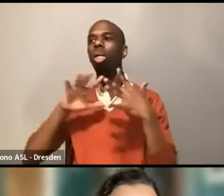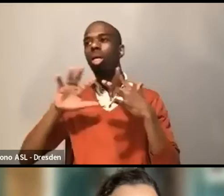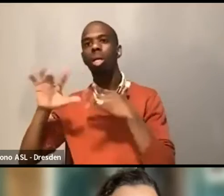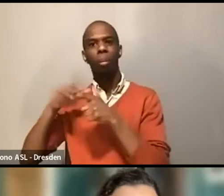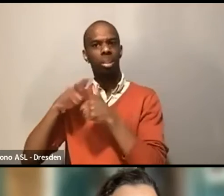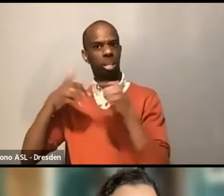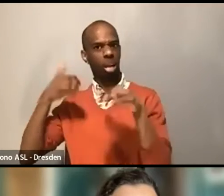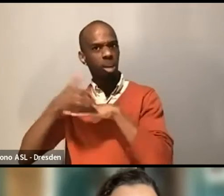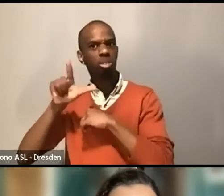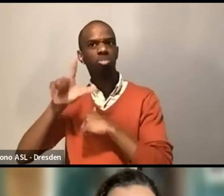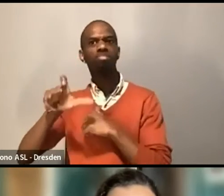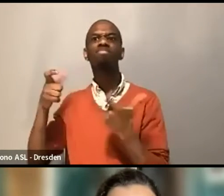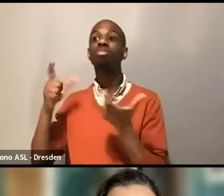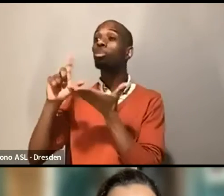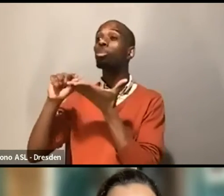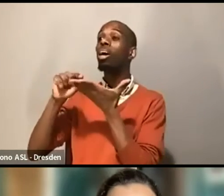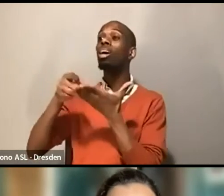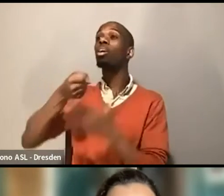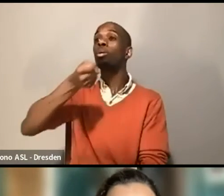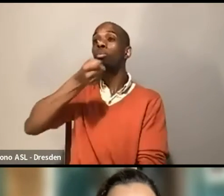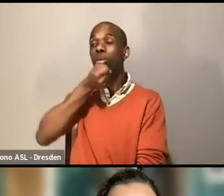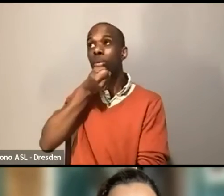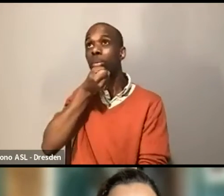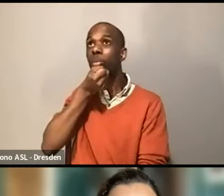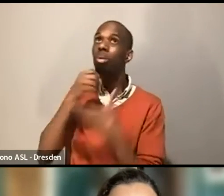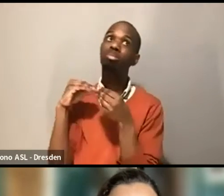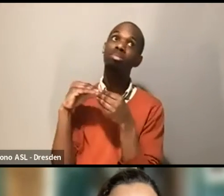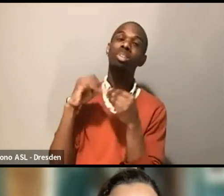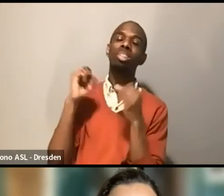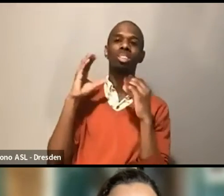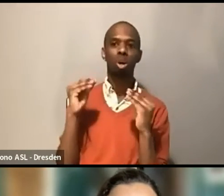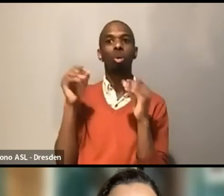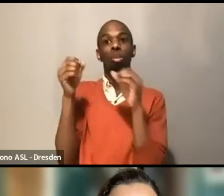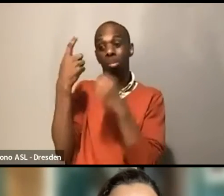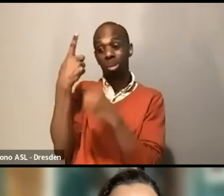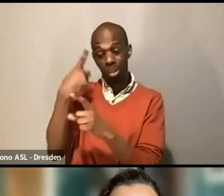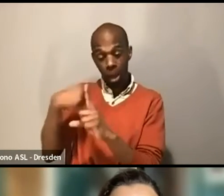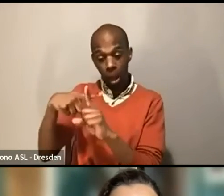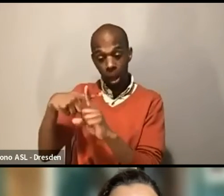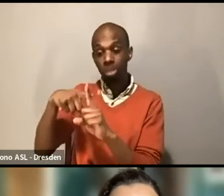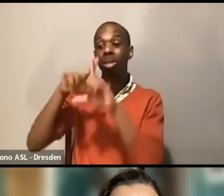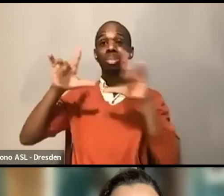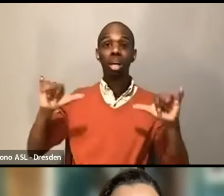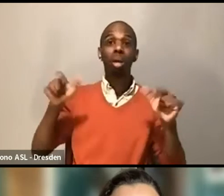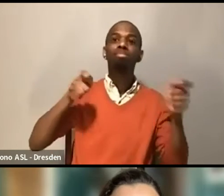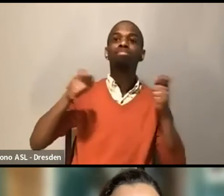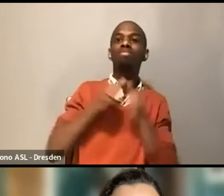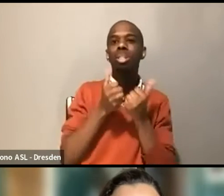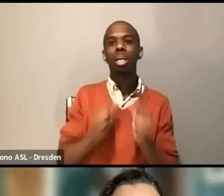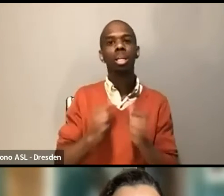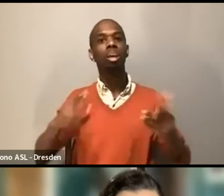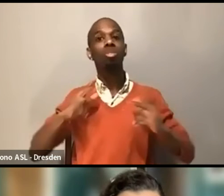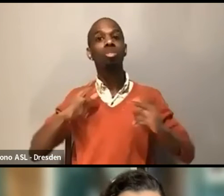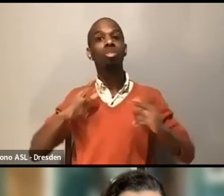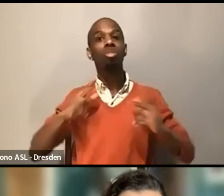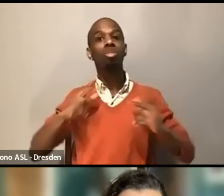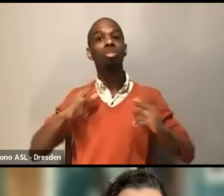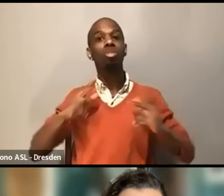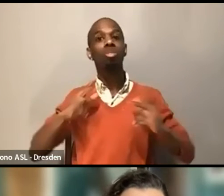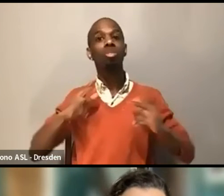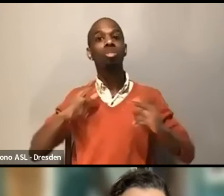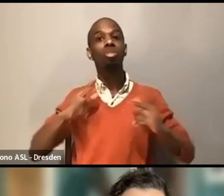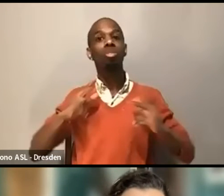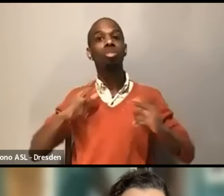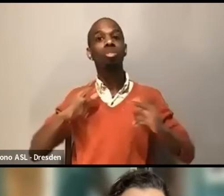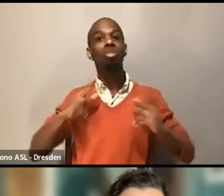anywhere that financial, emotional, psychological, physical, and, um, time logistical resources have been